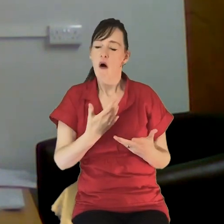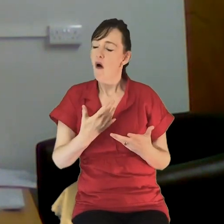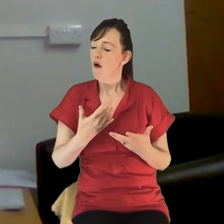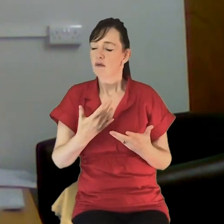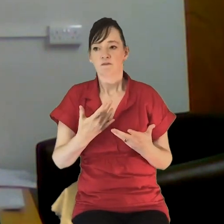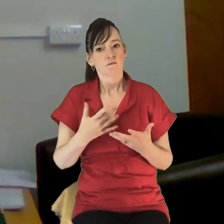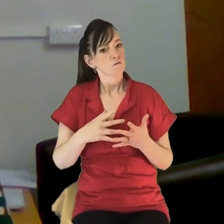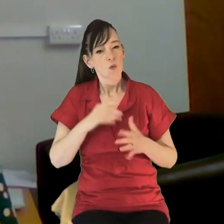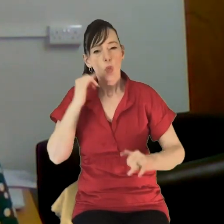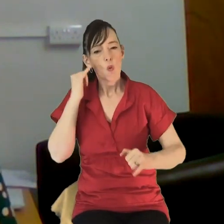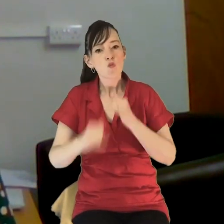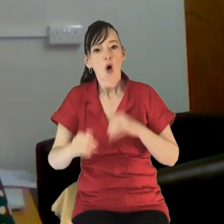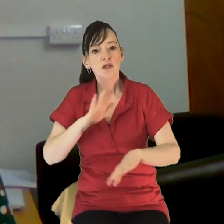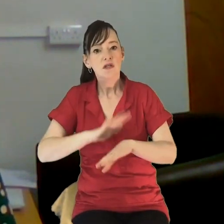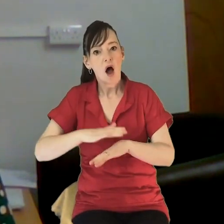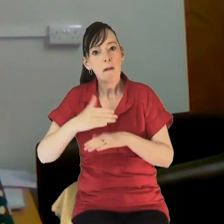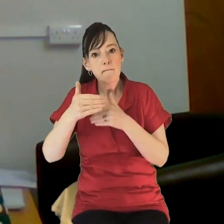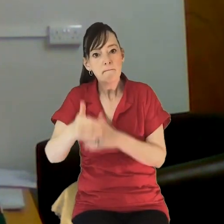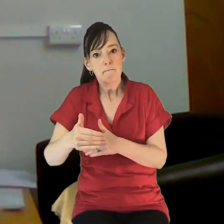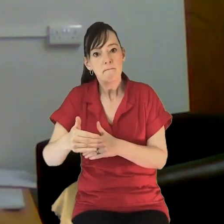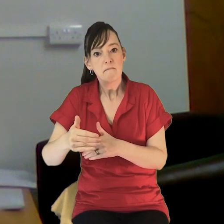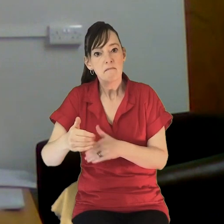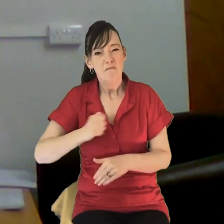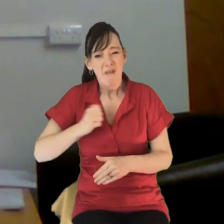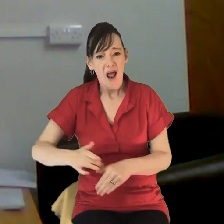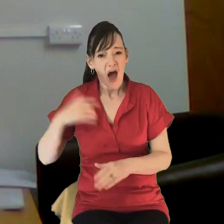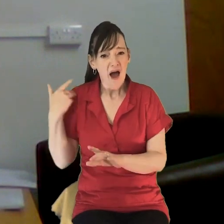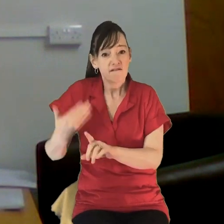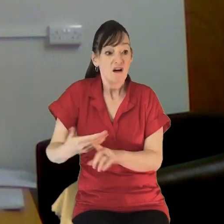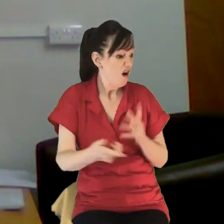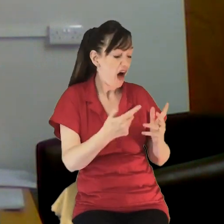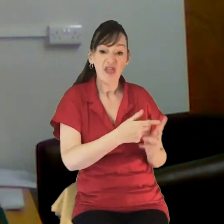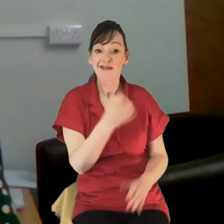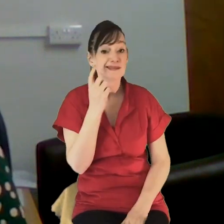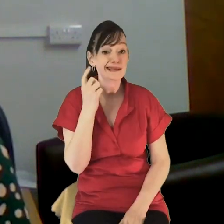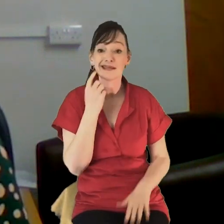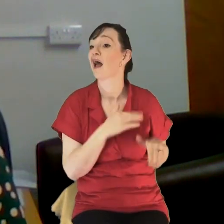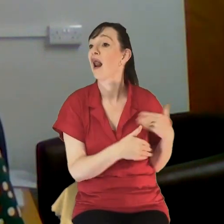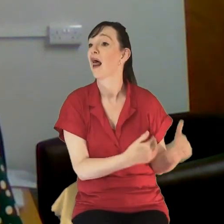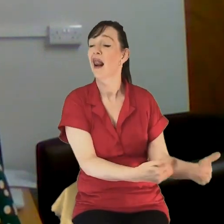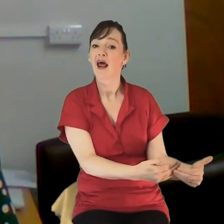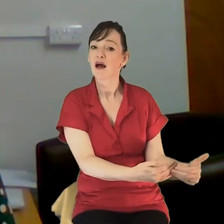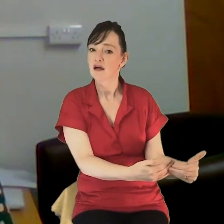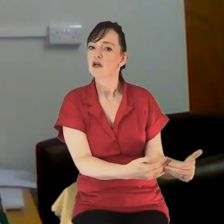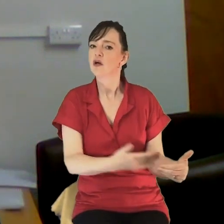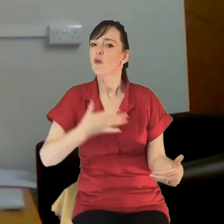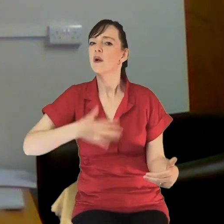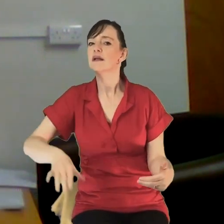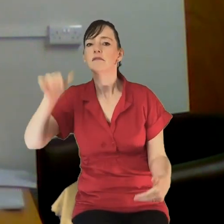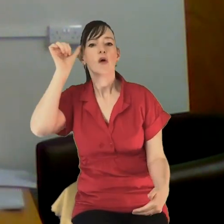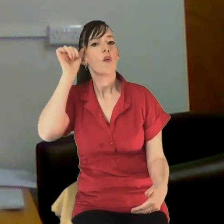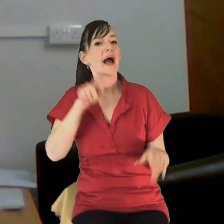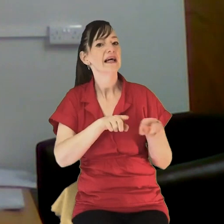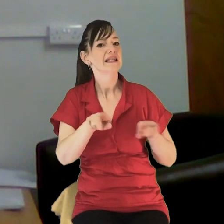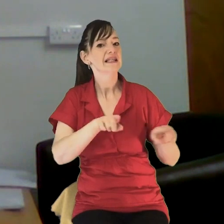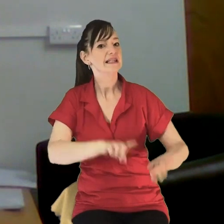we'll have sailed through it quite enjoying a slightly slower pace. But we're going to need to be super aware, I think, of just the fact that different people will have